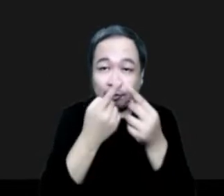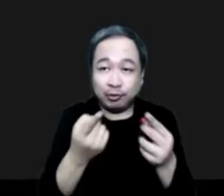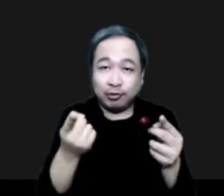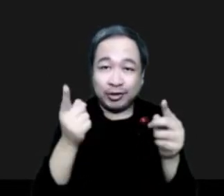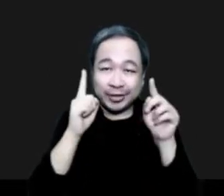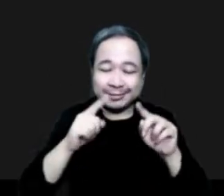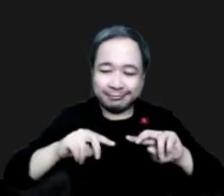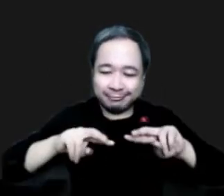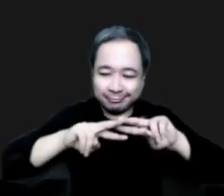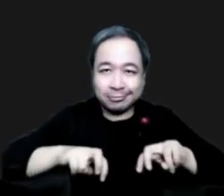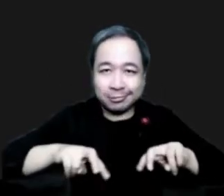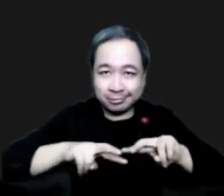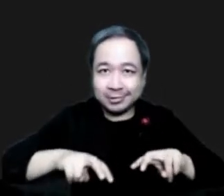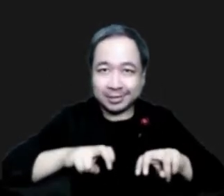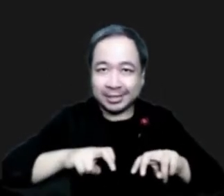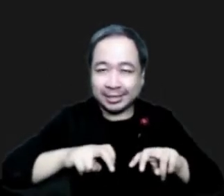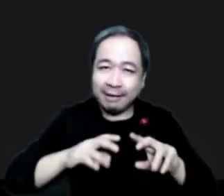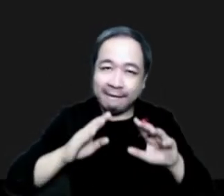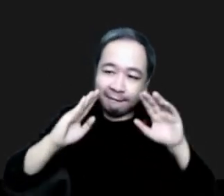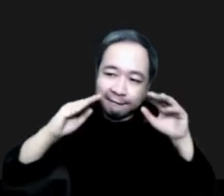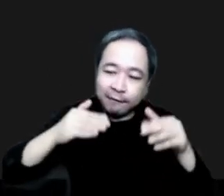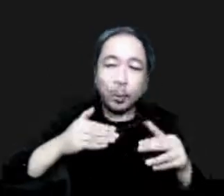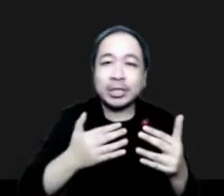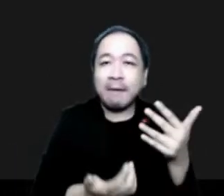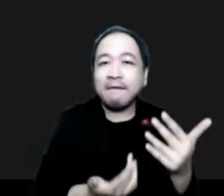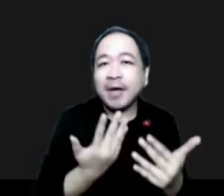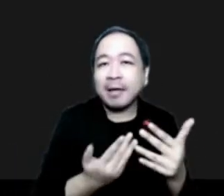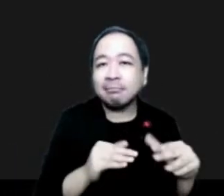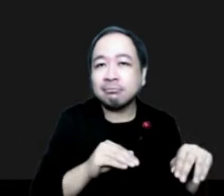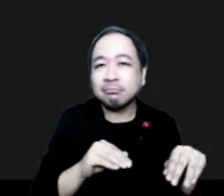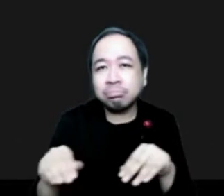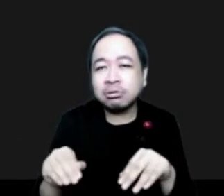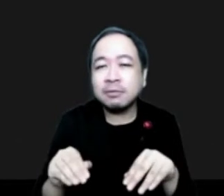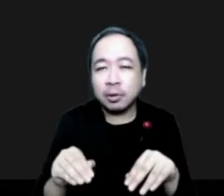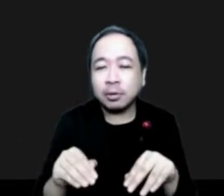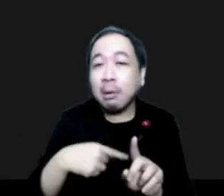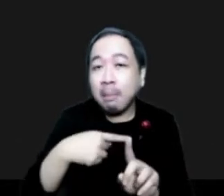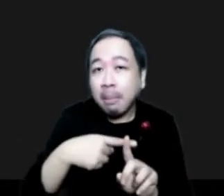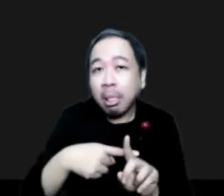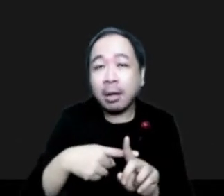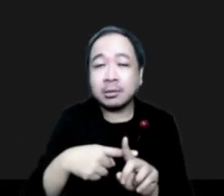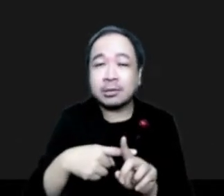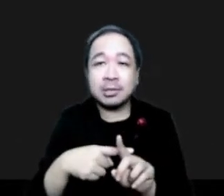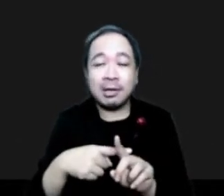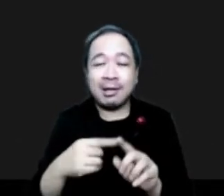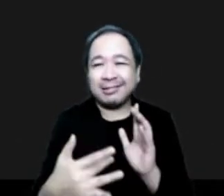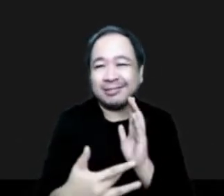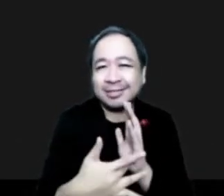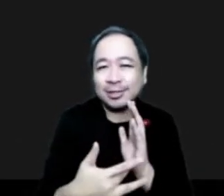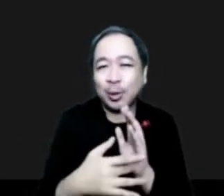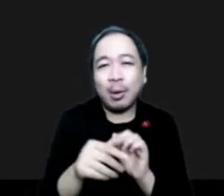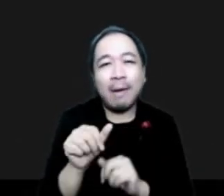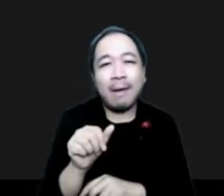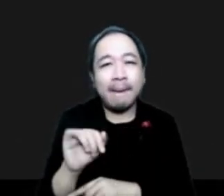as we speak. I think that's the wave of the future, including artificial intelligence to help connect detections to the fire